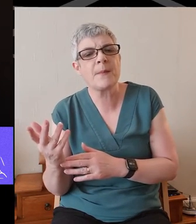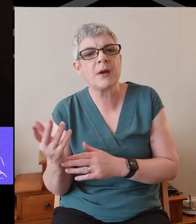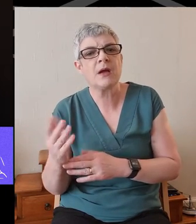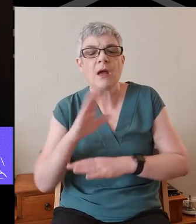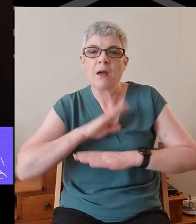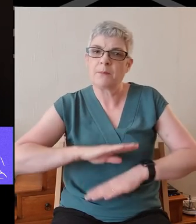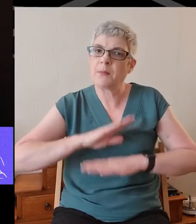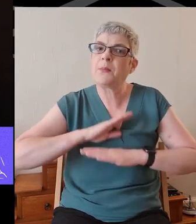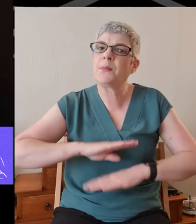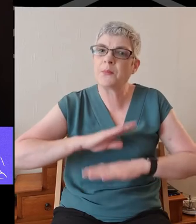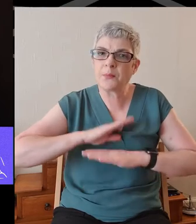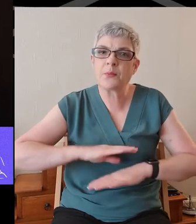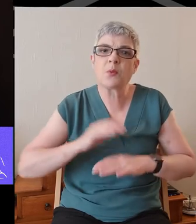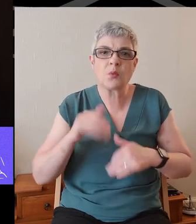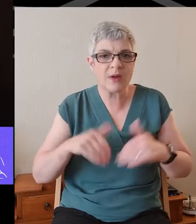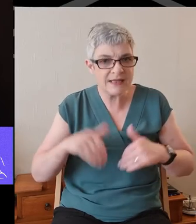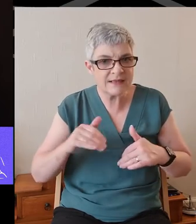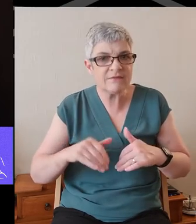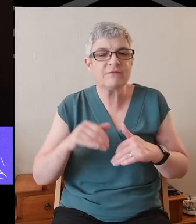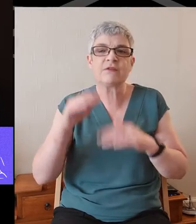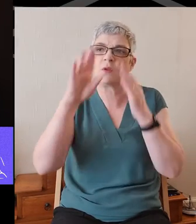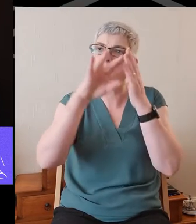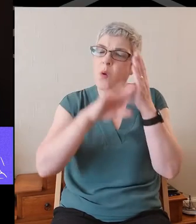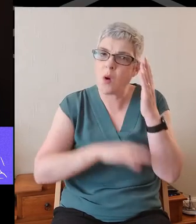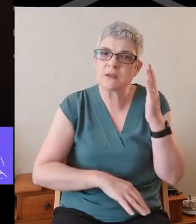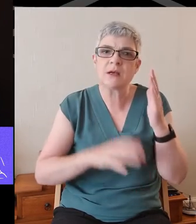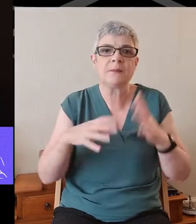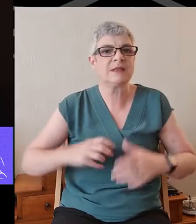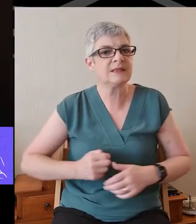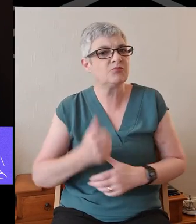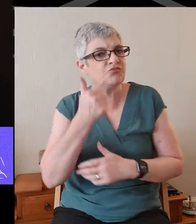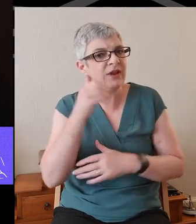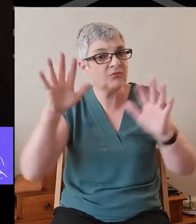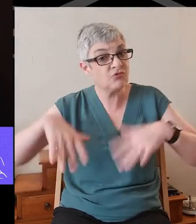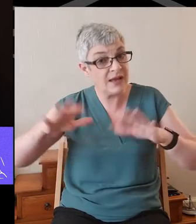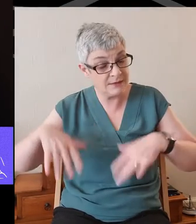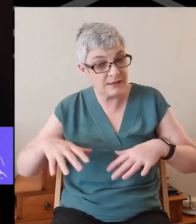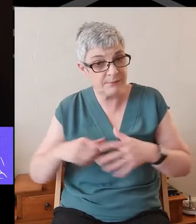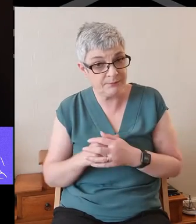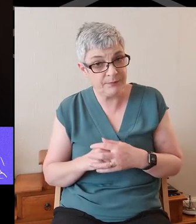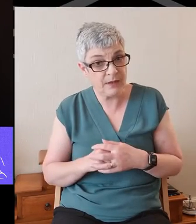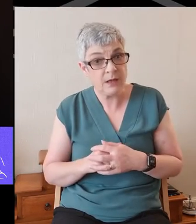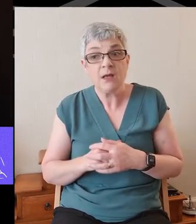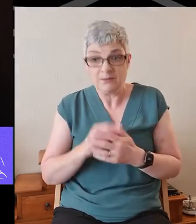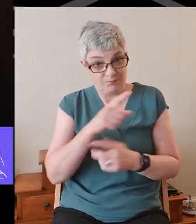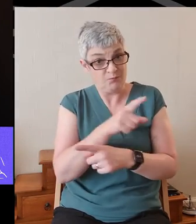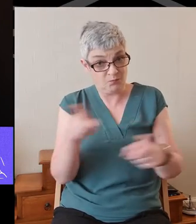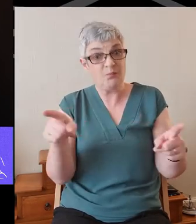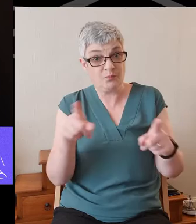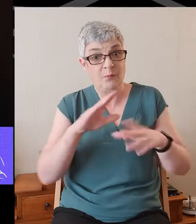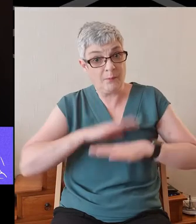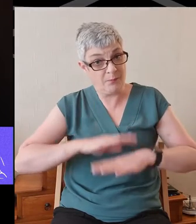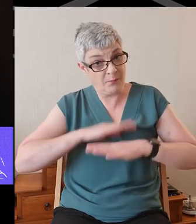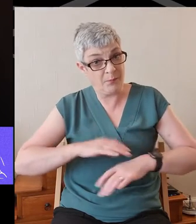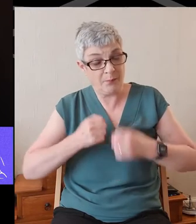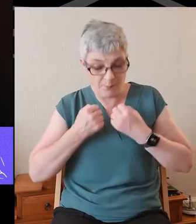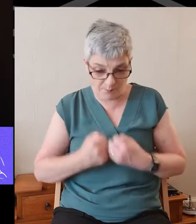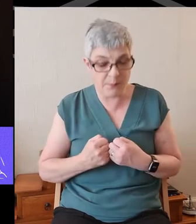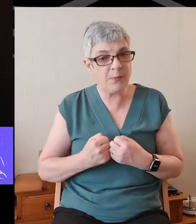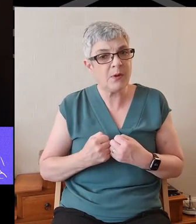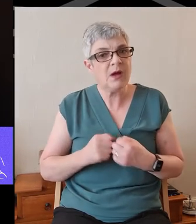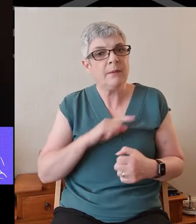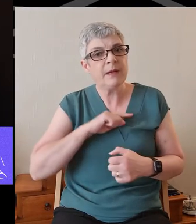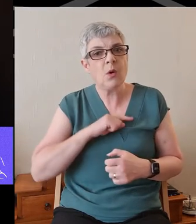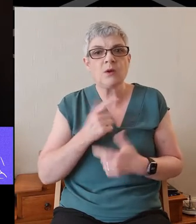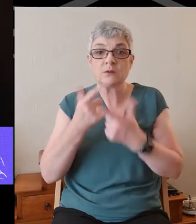Patiently waiting for the autumn and spring rains. You too be patient and stand firm, because the